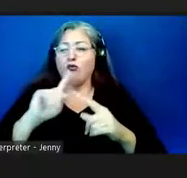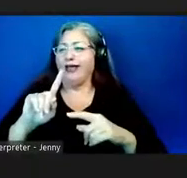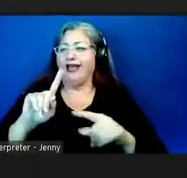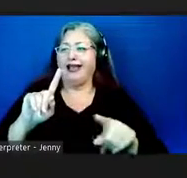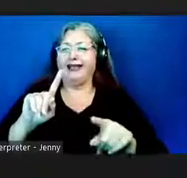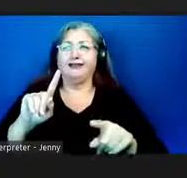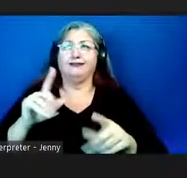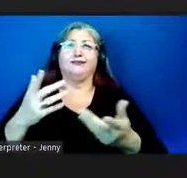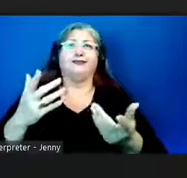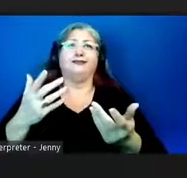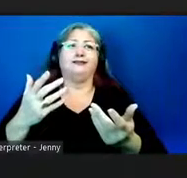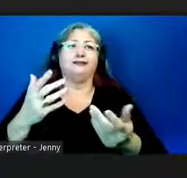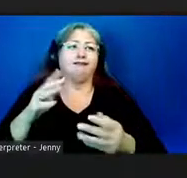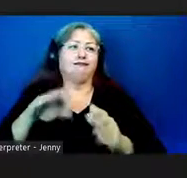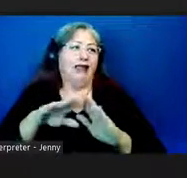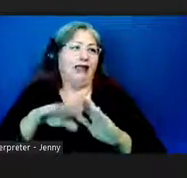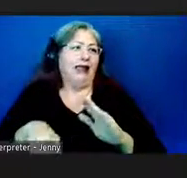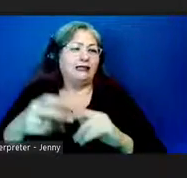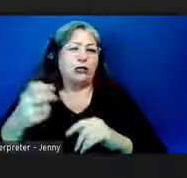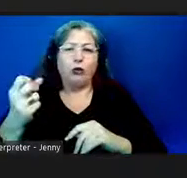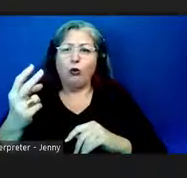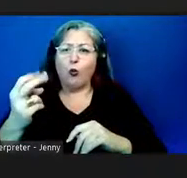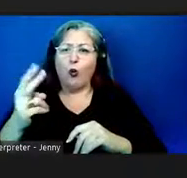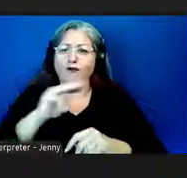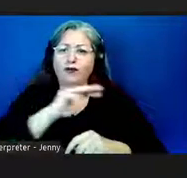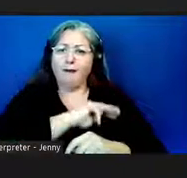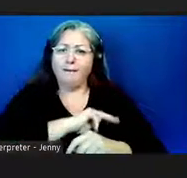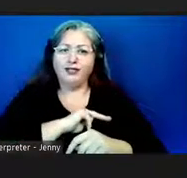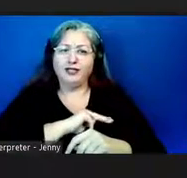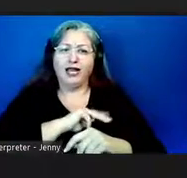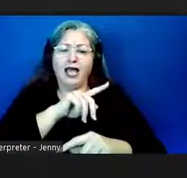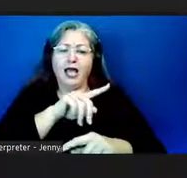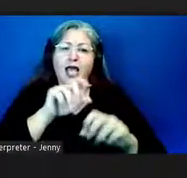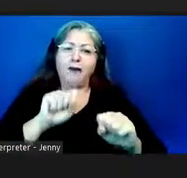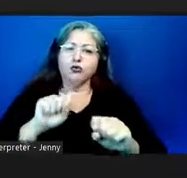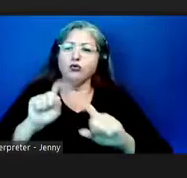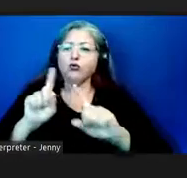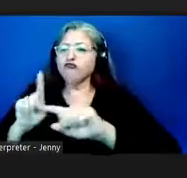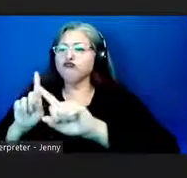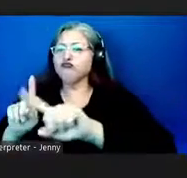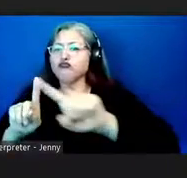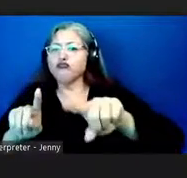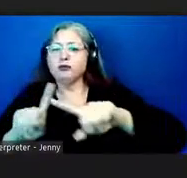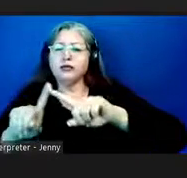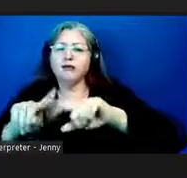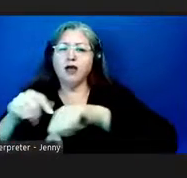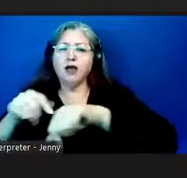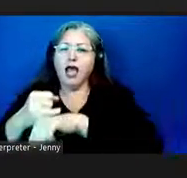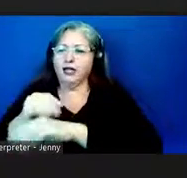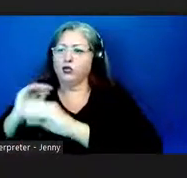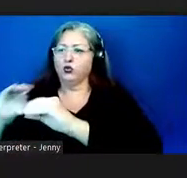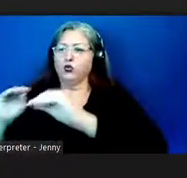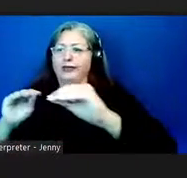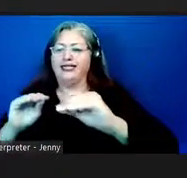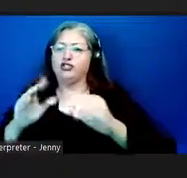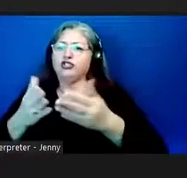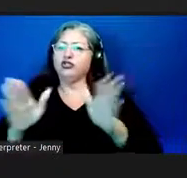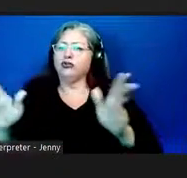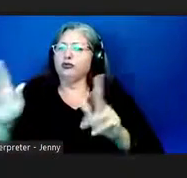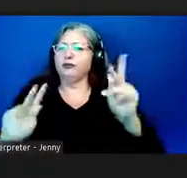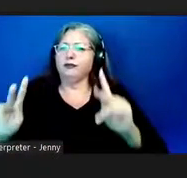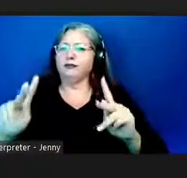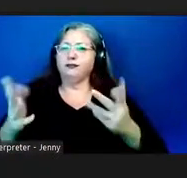less than a dozen uh missionaries that could go around to all our our islands and teach the populace so